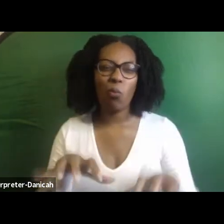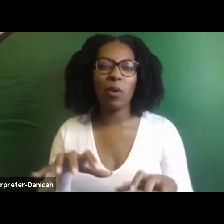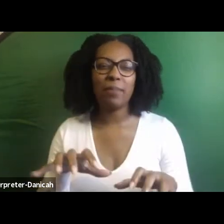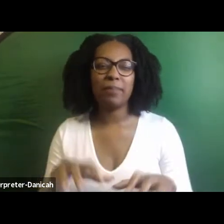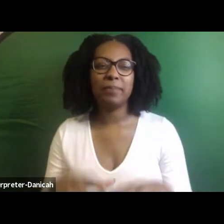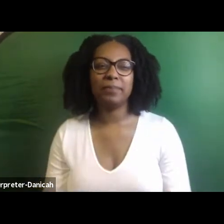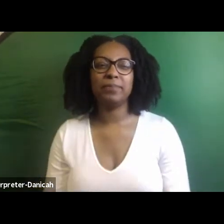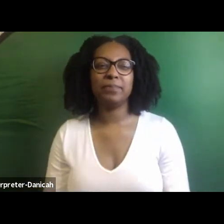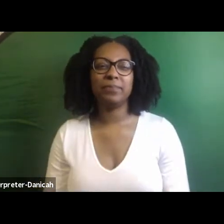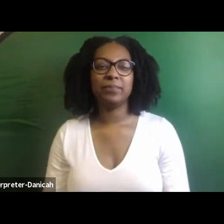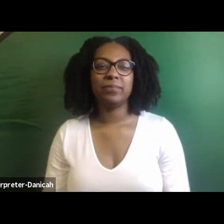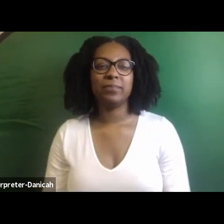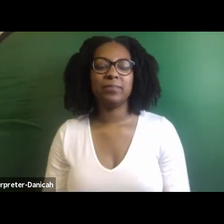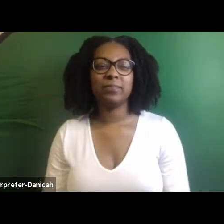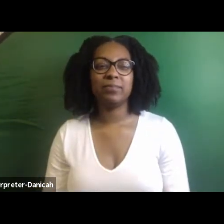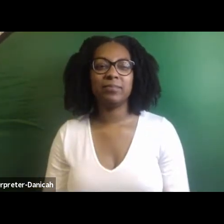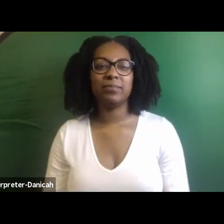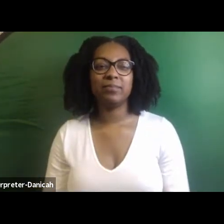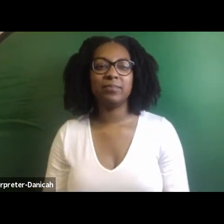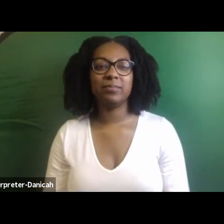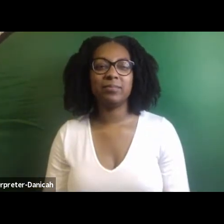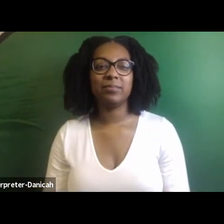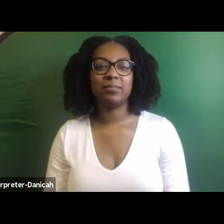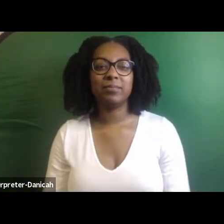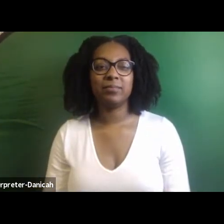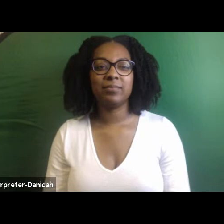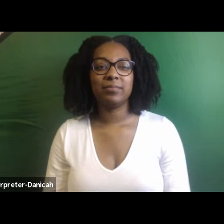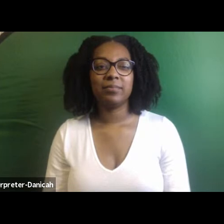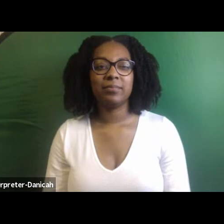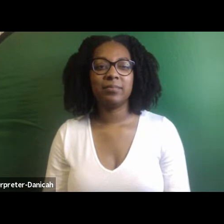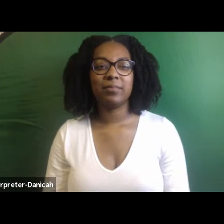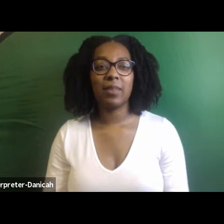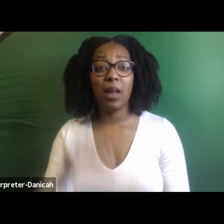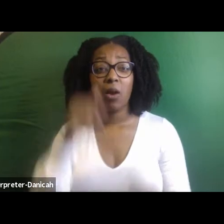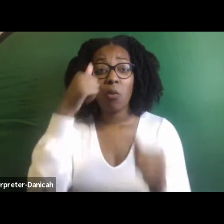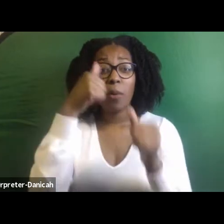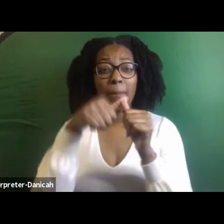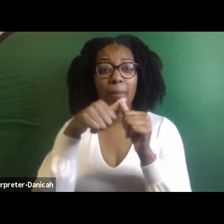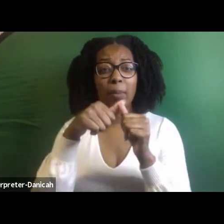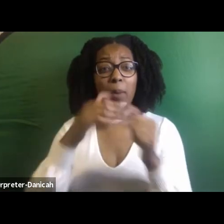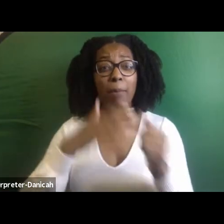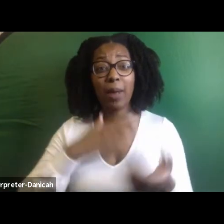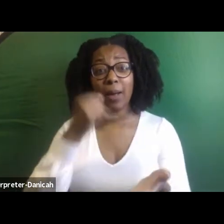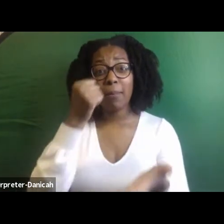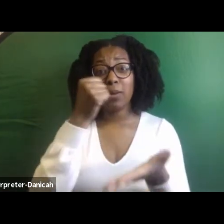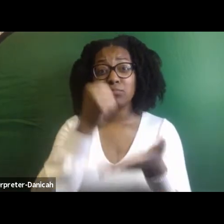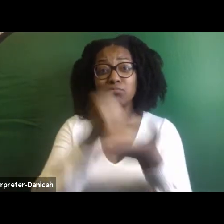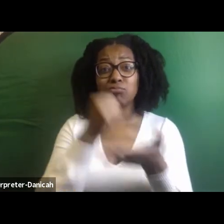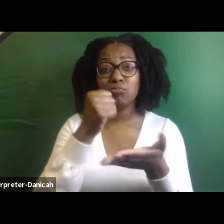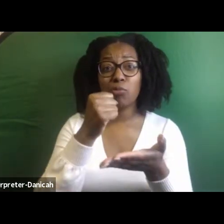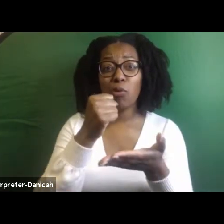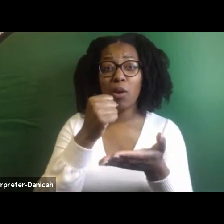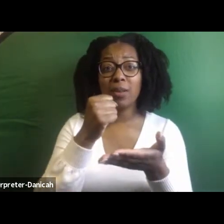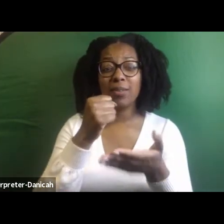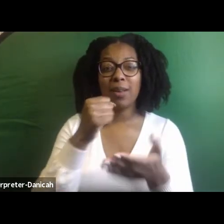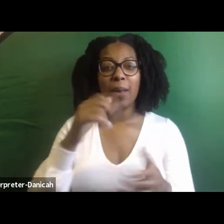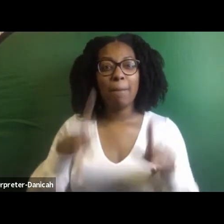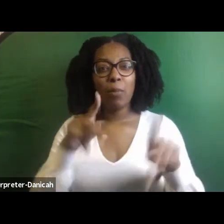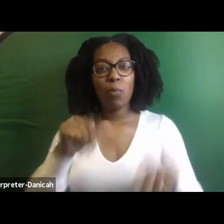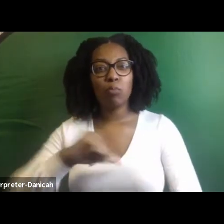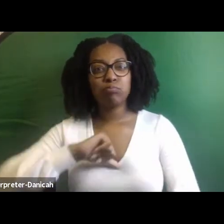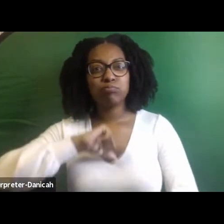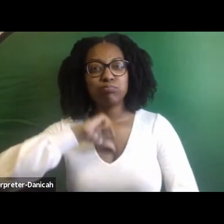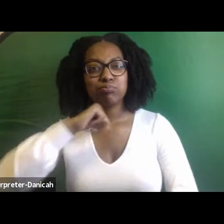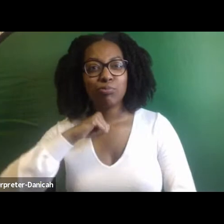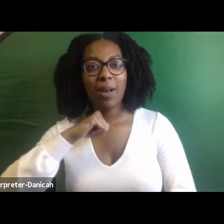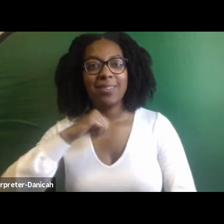brotherhood. Um, and I remember getting my passport and then they're so proud to tell you that you're in this space and that you've